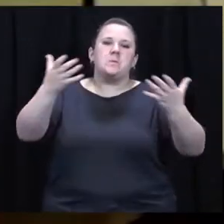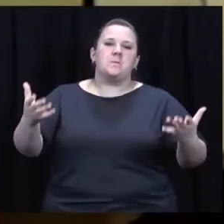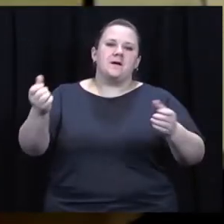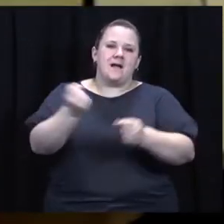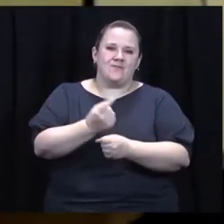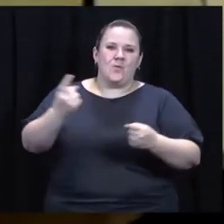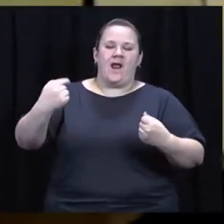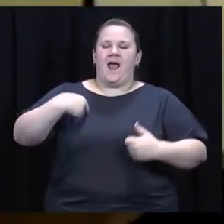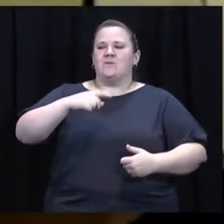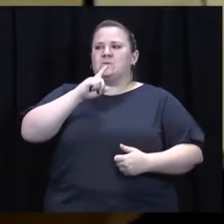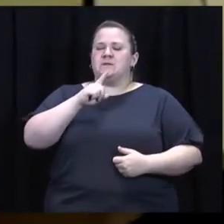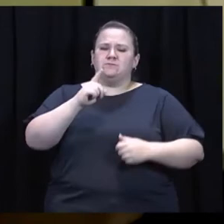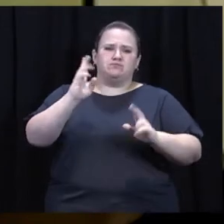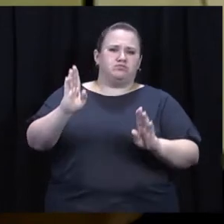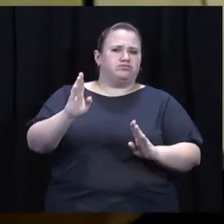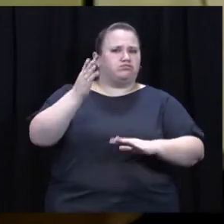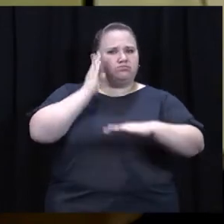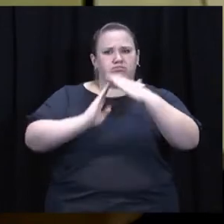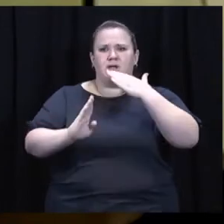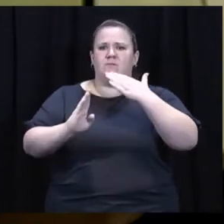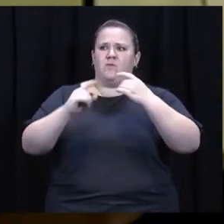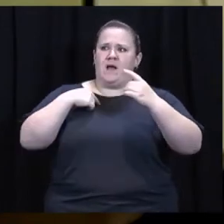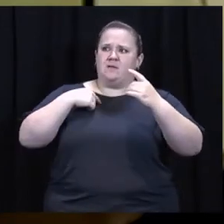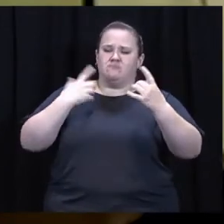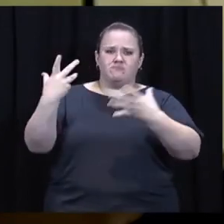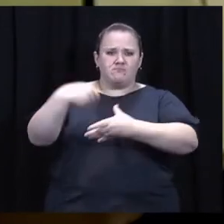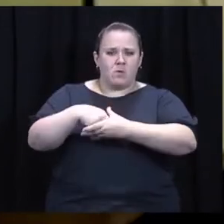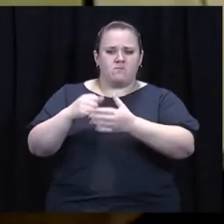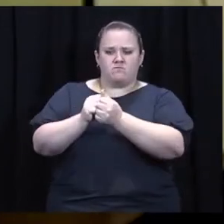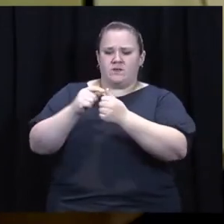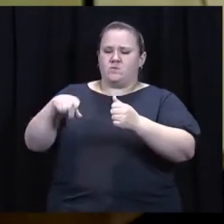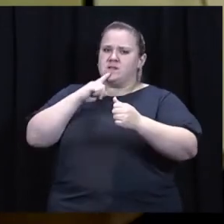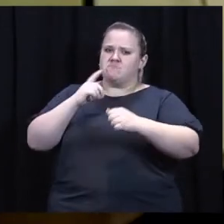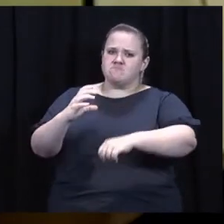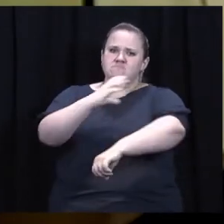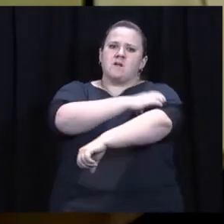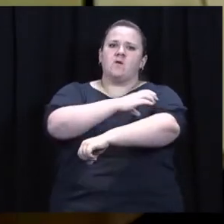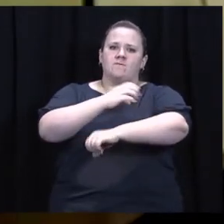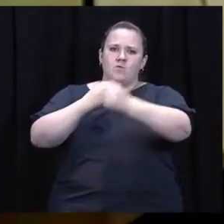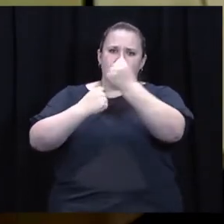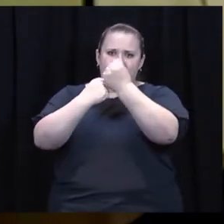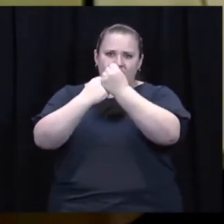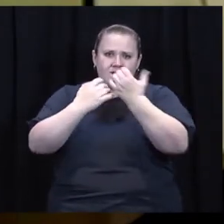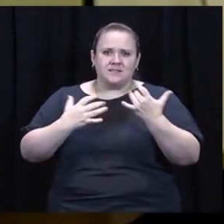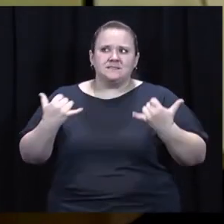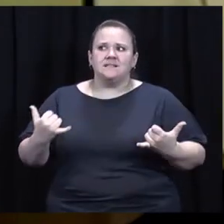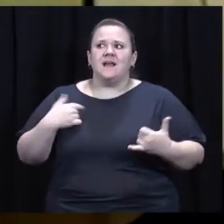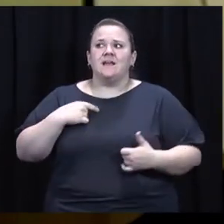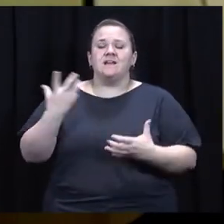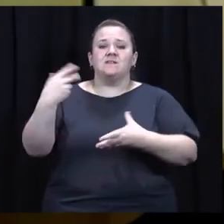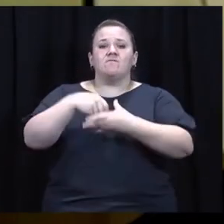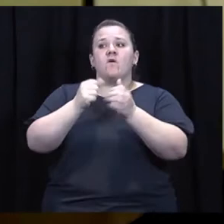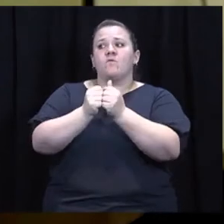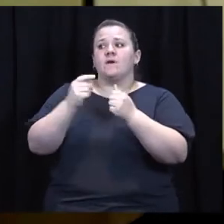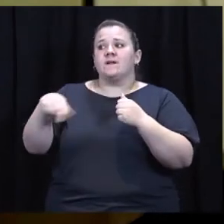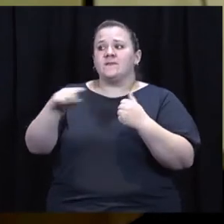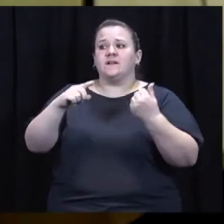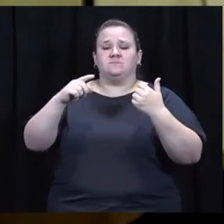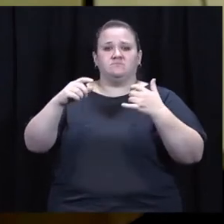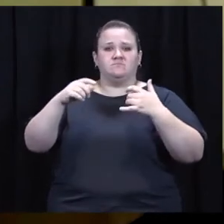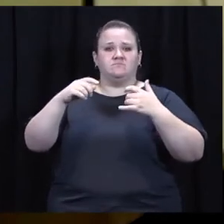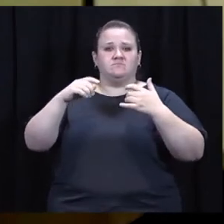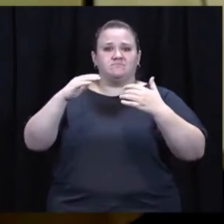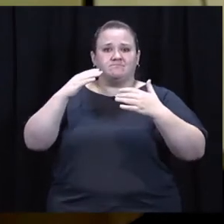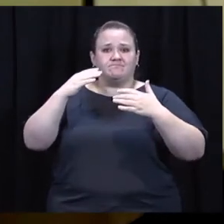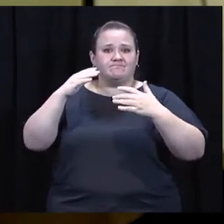Thank you so much, everyone. I am extremely humbled to be amongst powerful advocates this evening as part of this ceremony and our